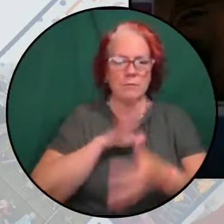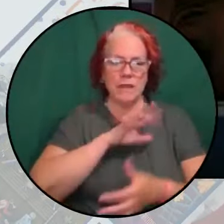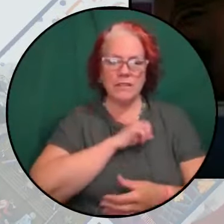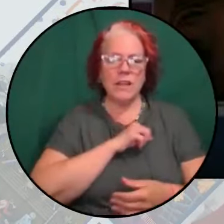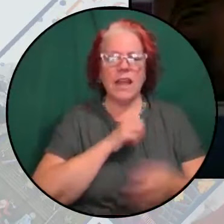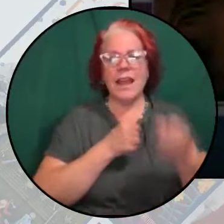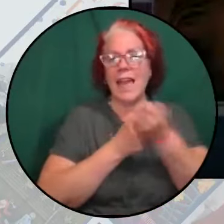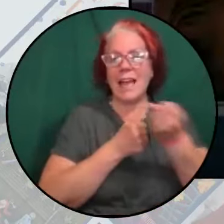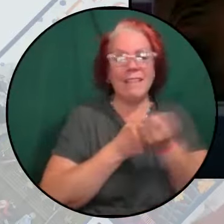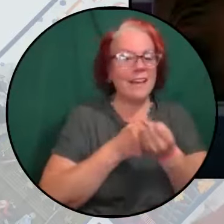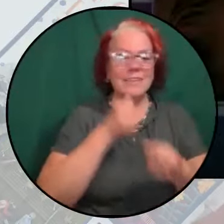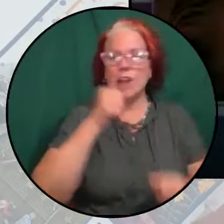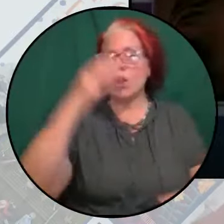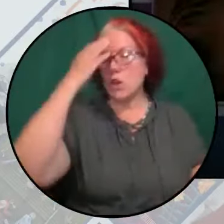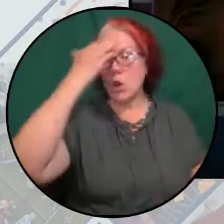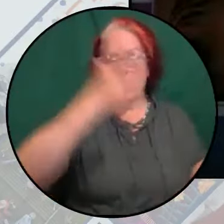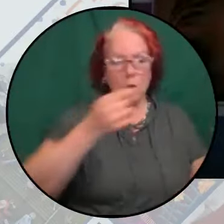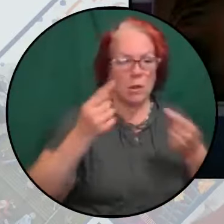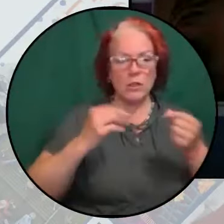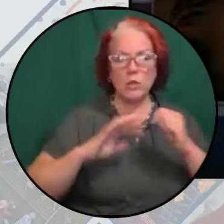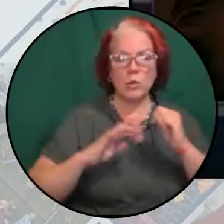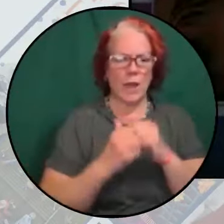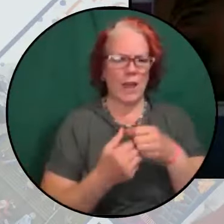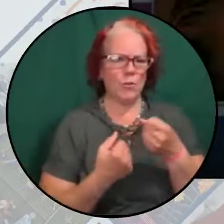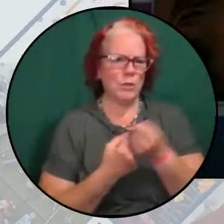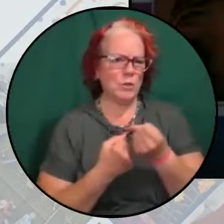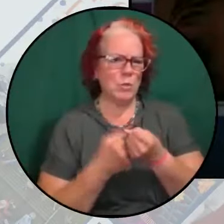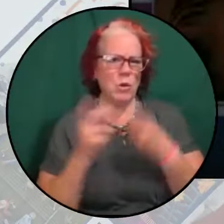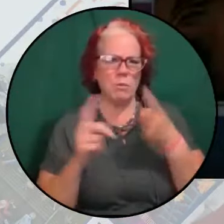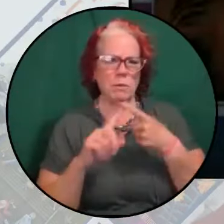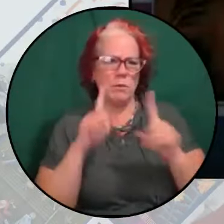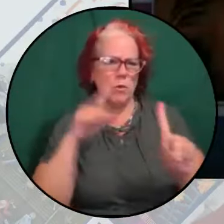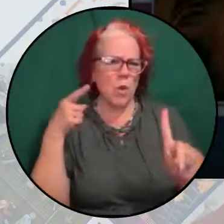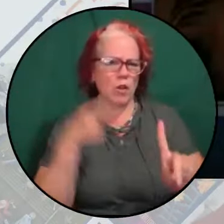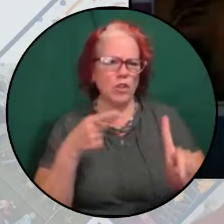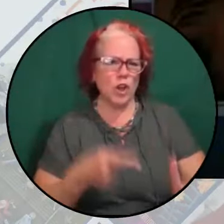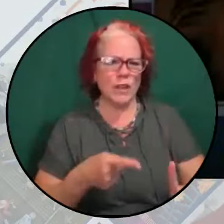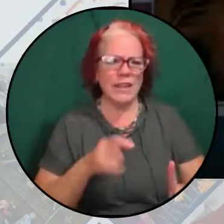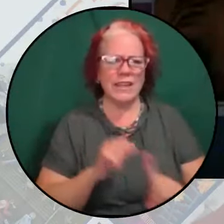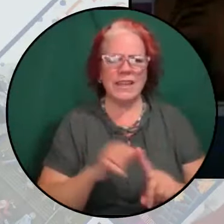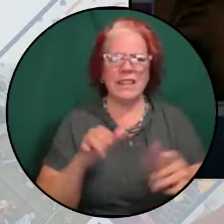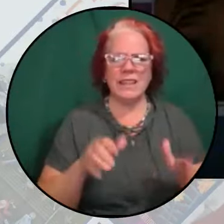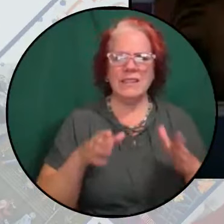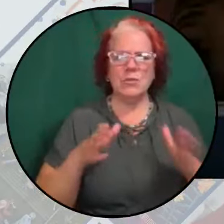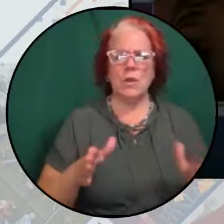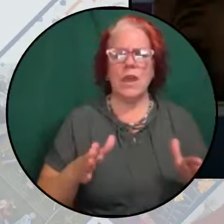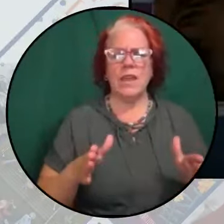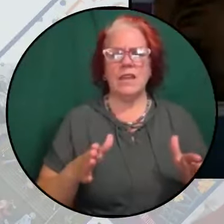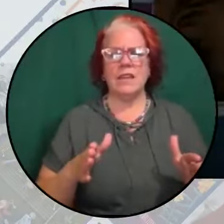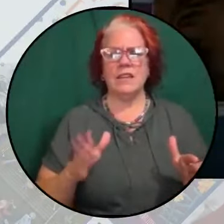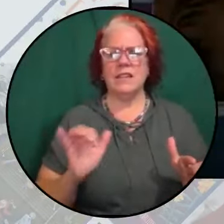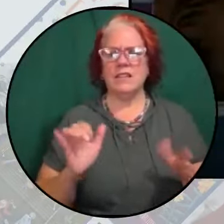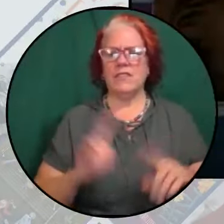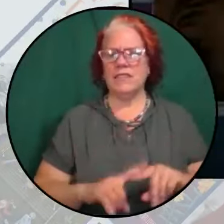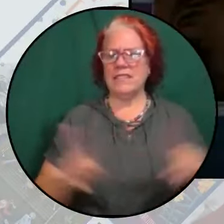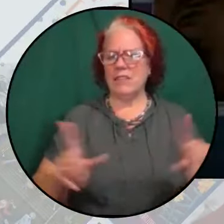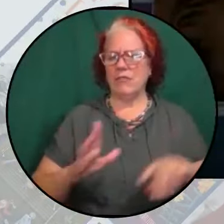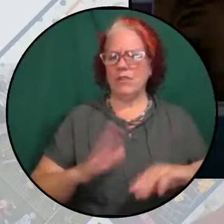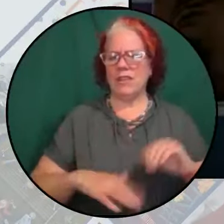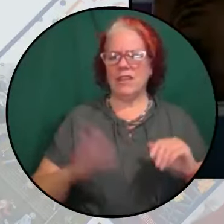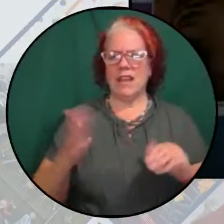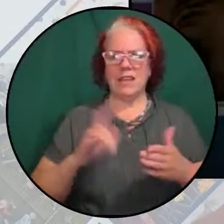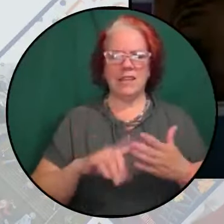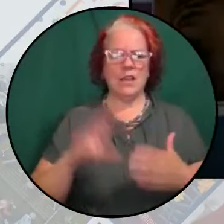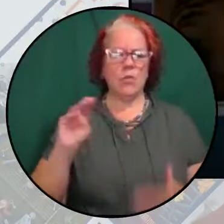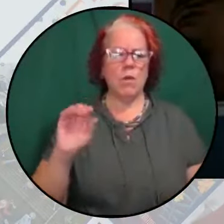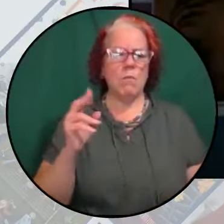how to support folks who are targeted in this way as if it's different than, you know, kind of like what